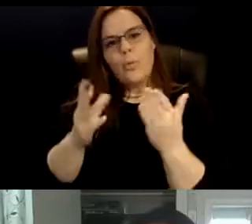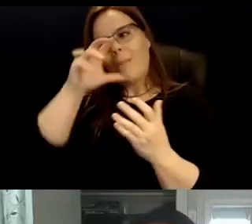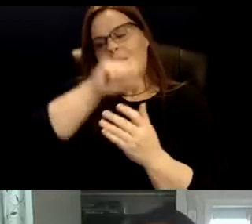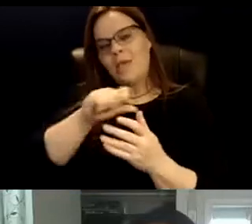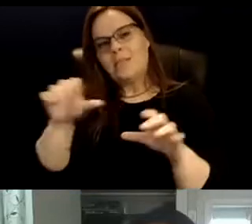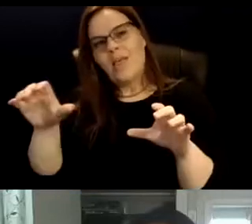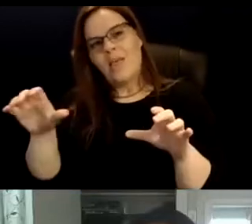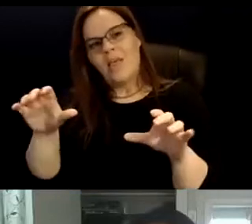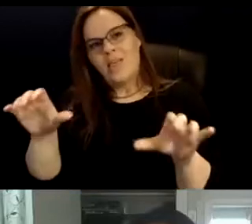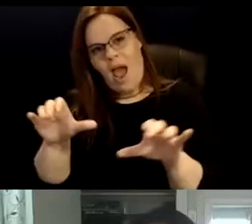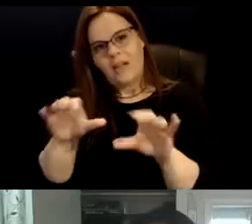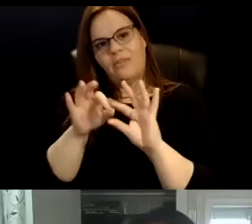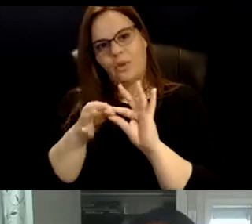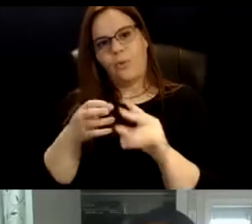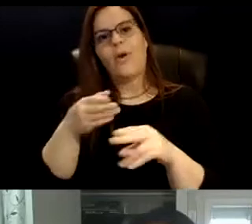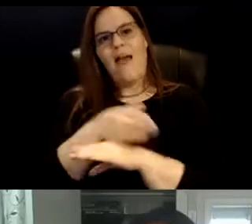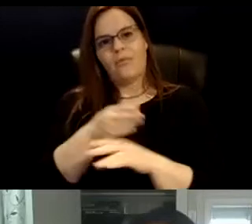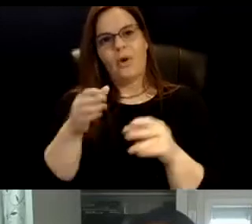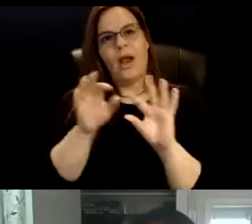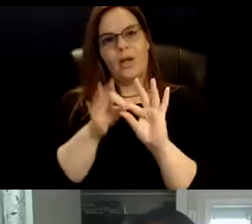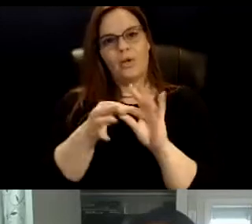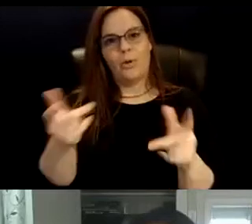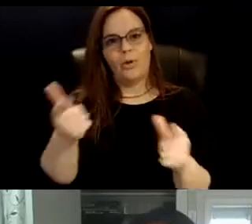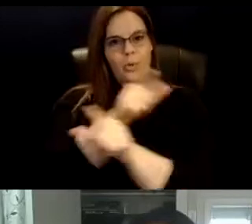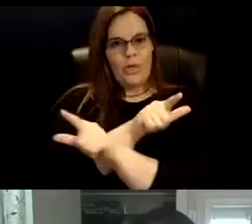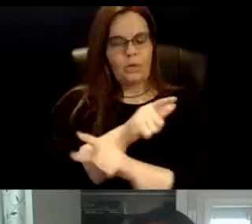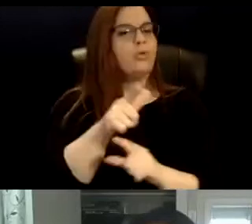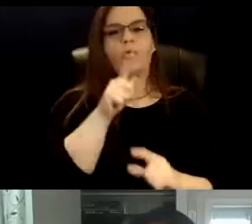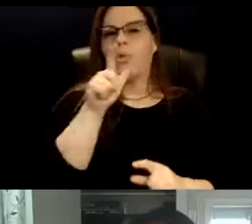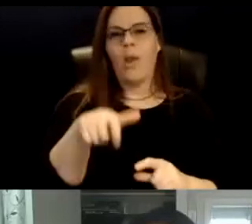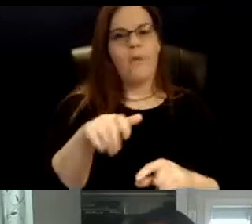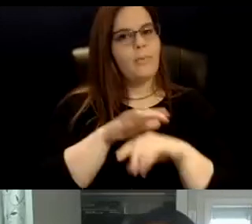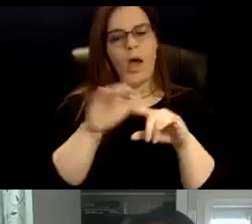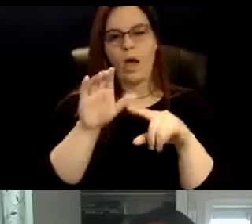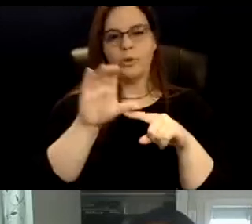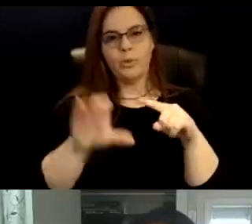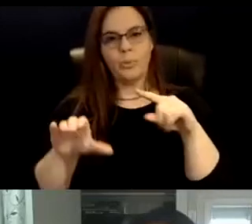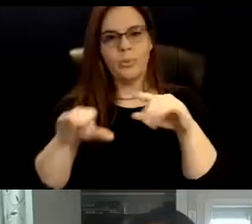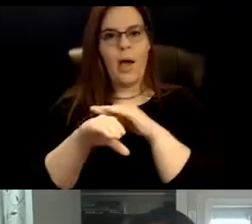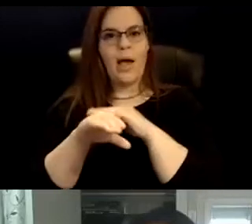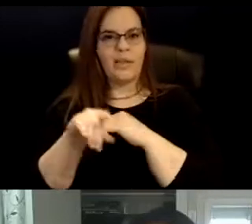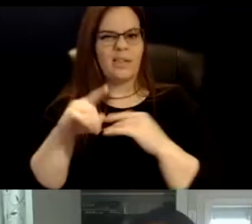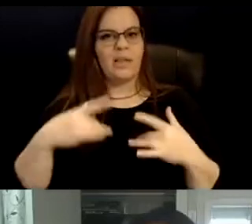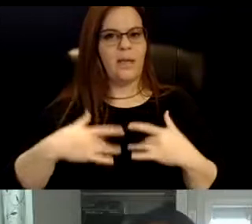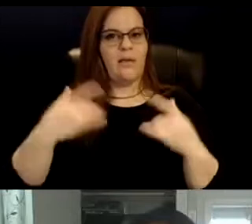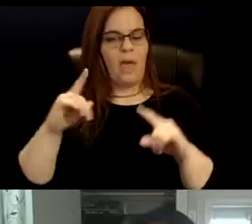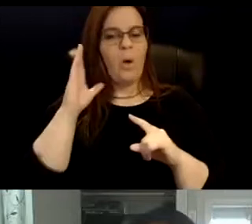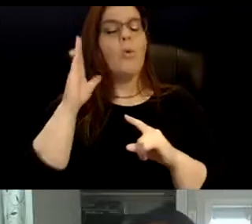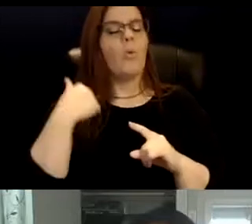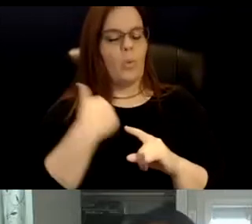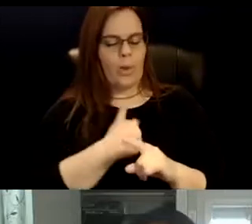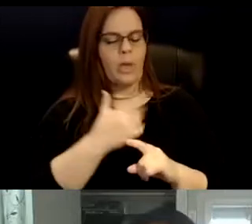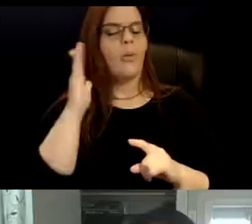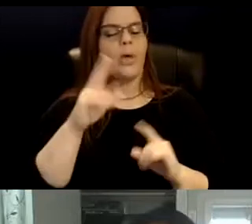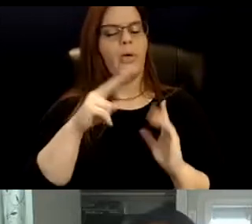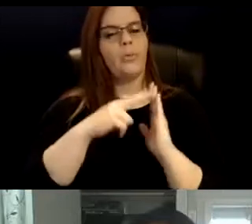after an interpreter change. You do not need to be on Zoom to access this event. We'll read all questions out loud and voice any images